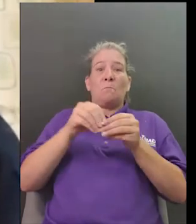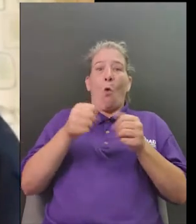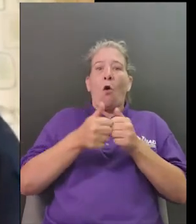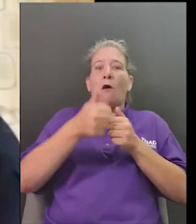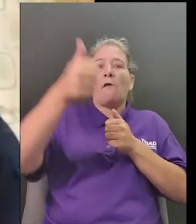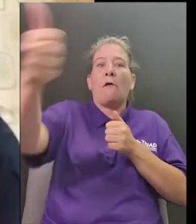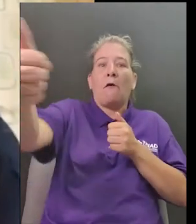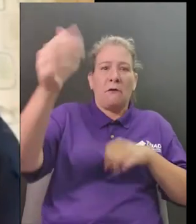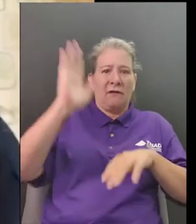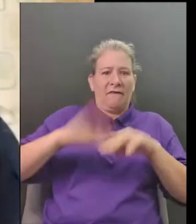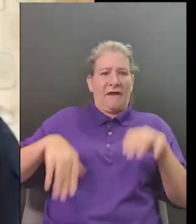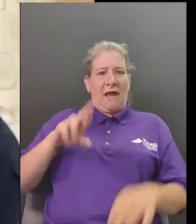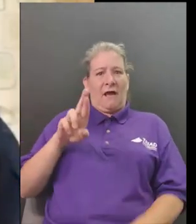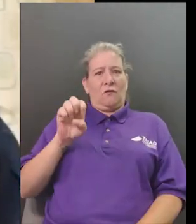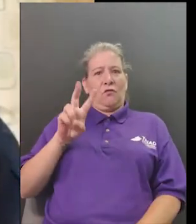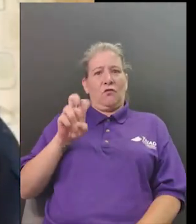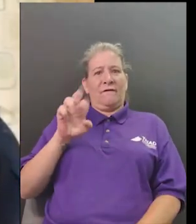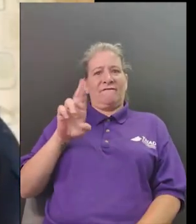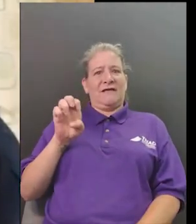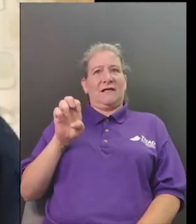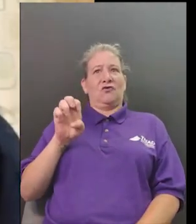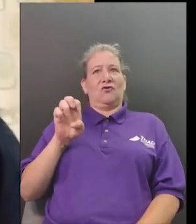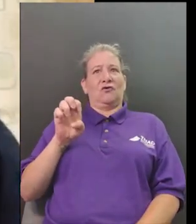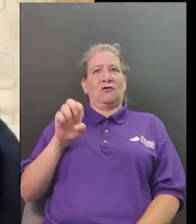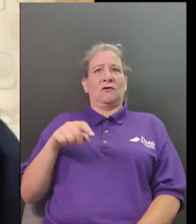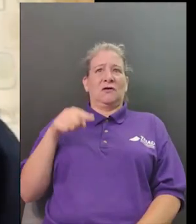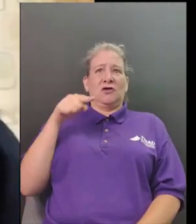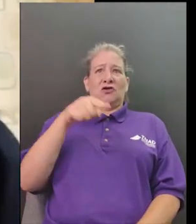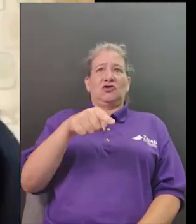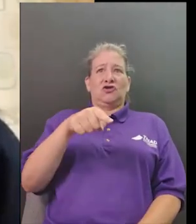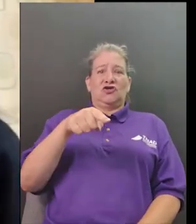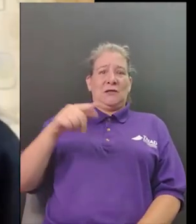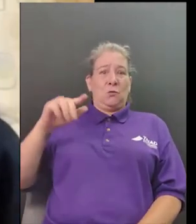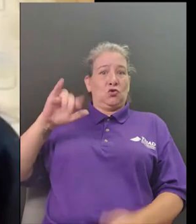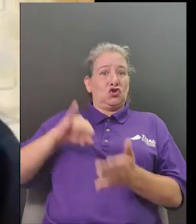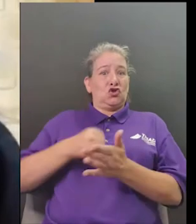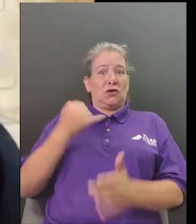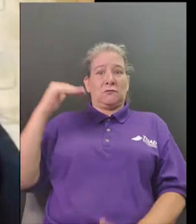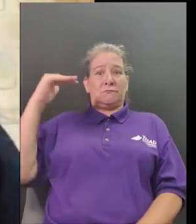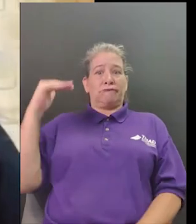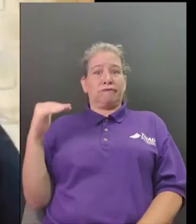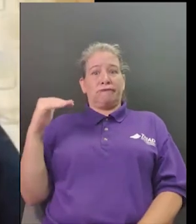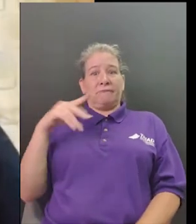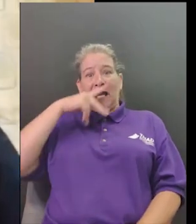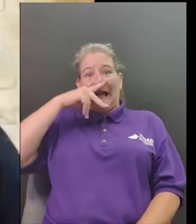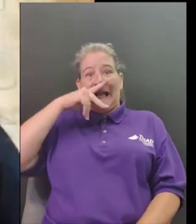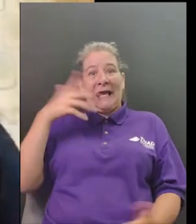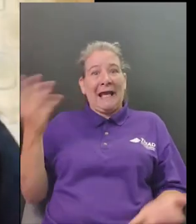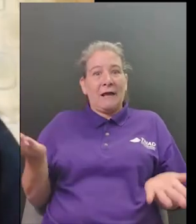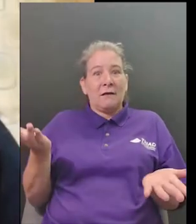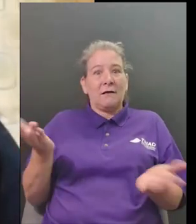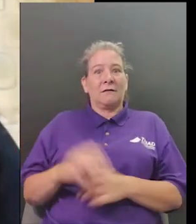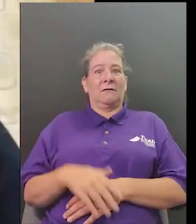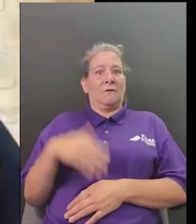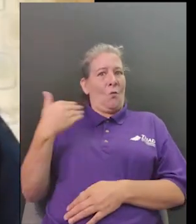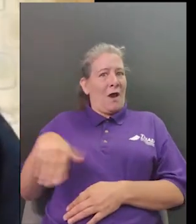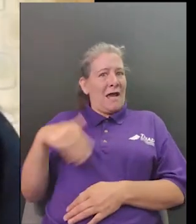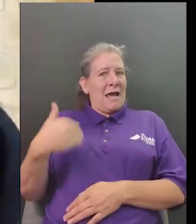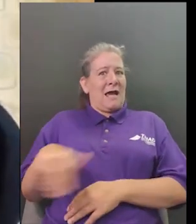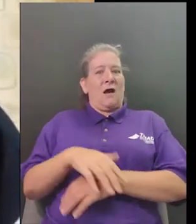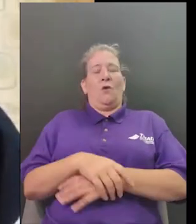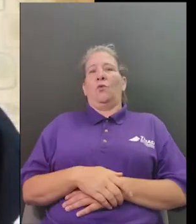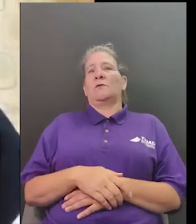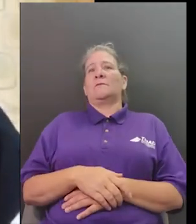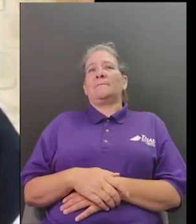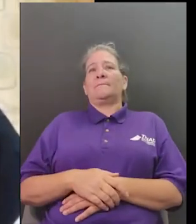they didn't know how to read and sometimes they did it right and so their stories and histories aren't written down so